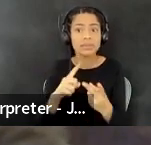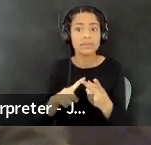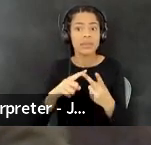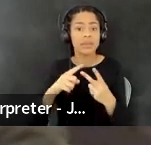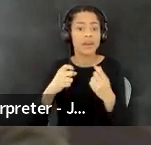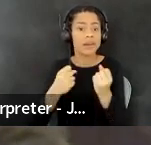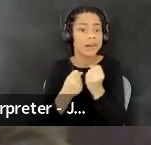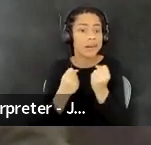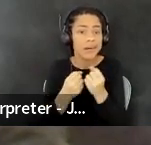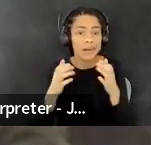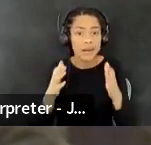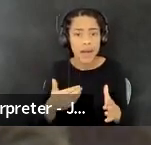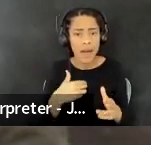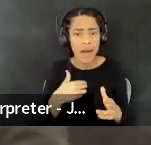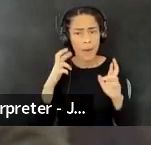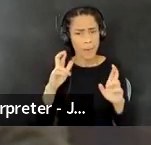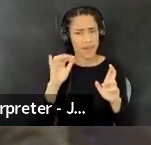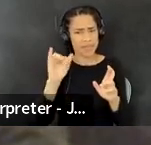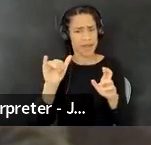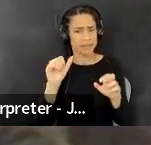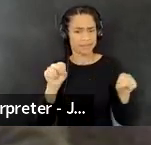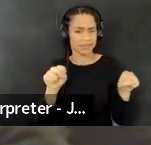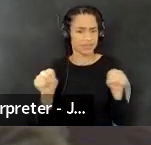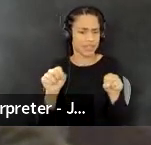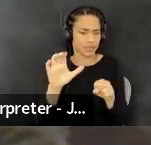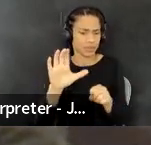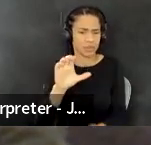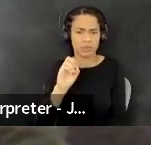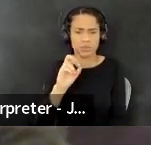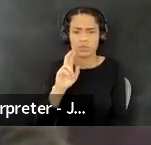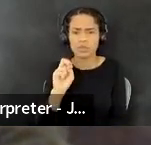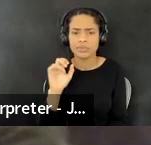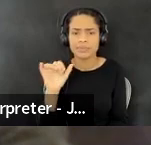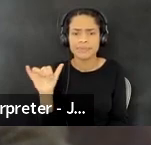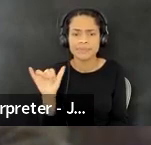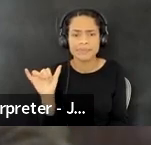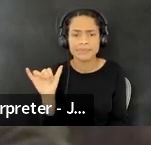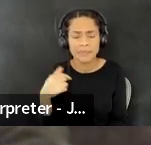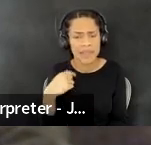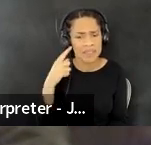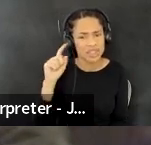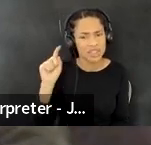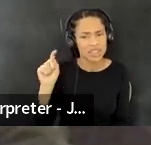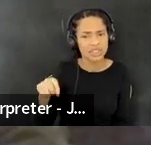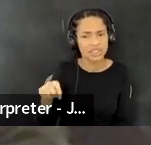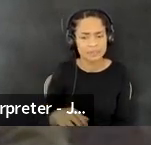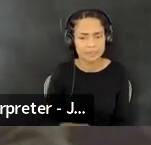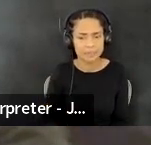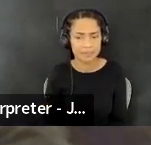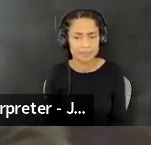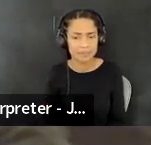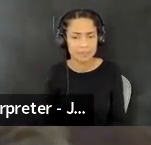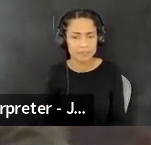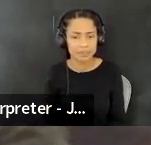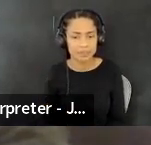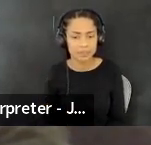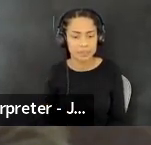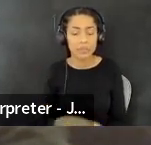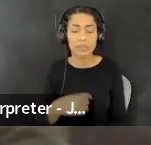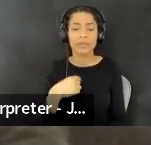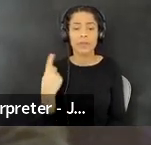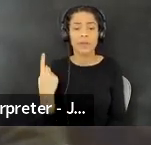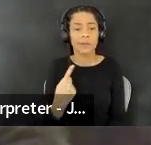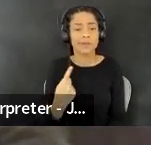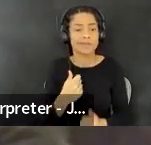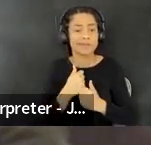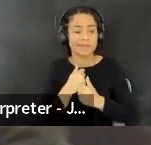into this work, that it, it shakes your core also. Um, and I think that it, it should, um, and I, I, I always love to